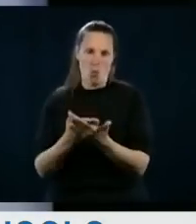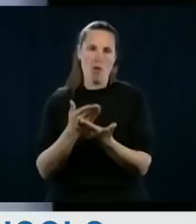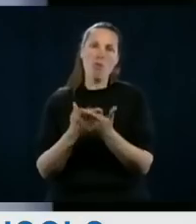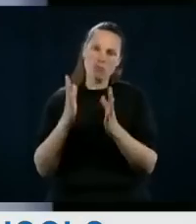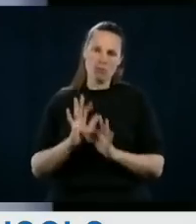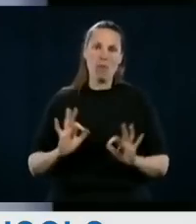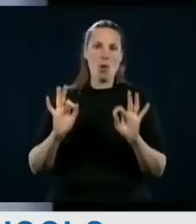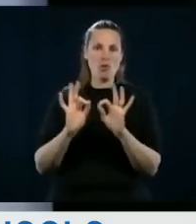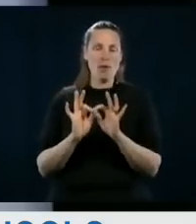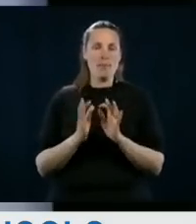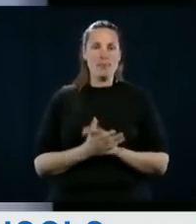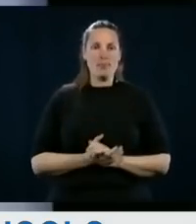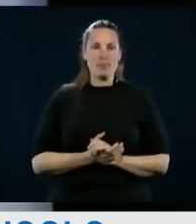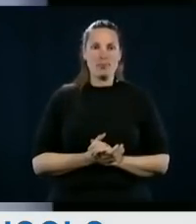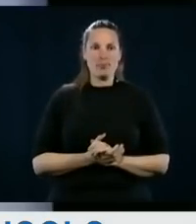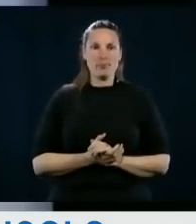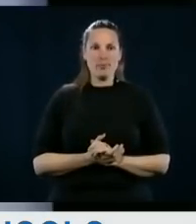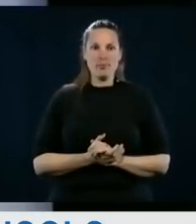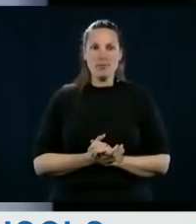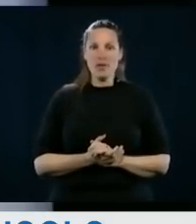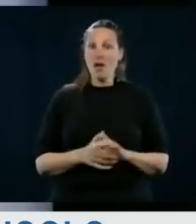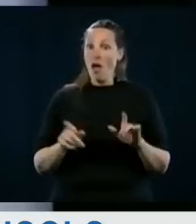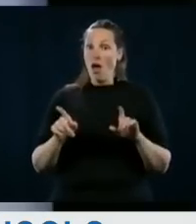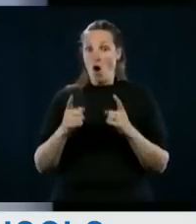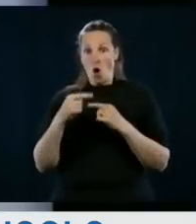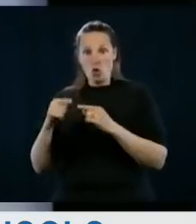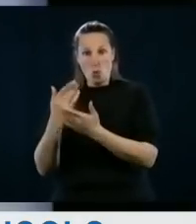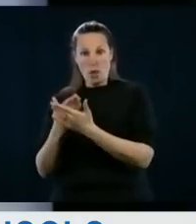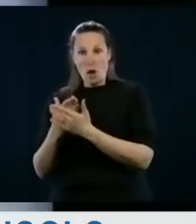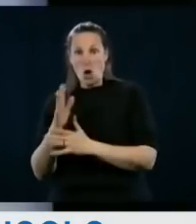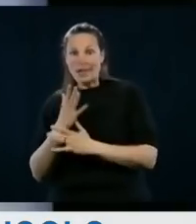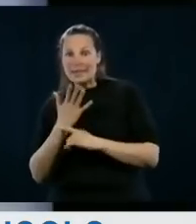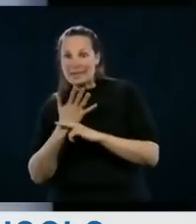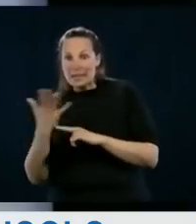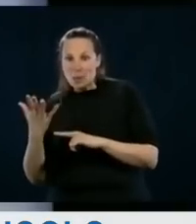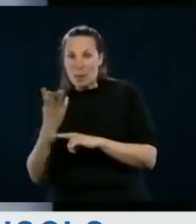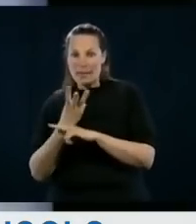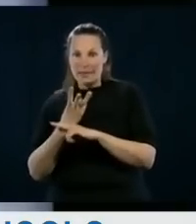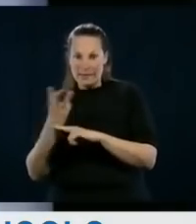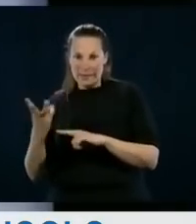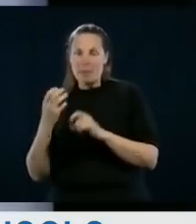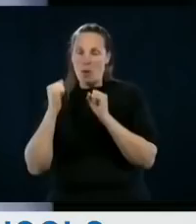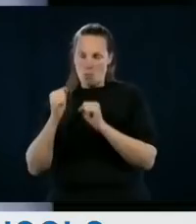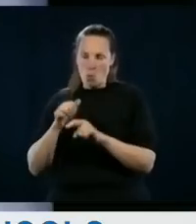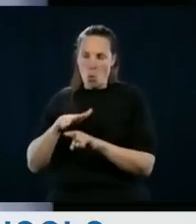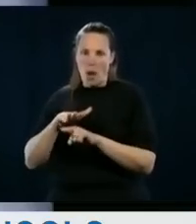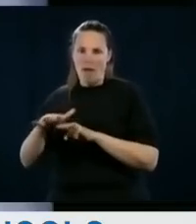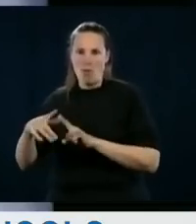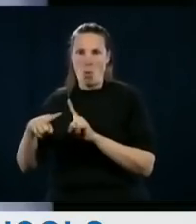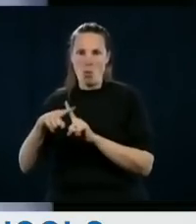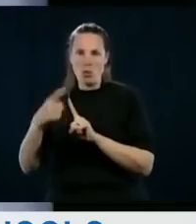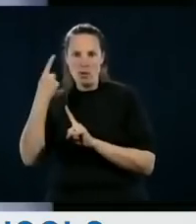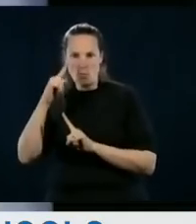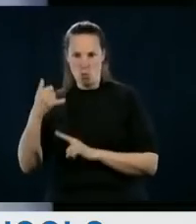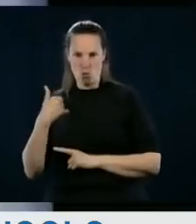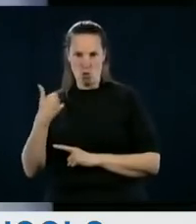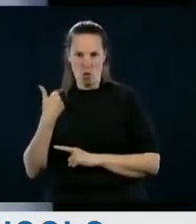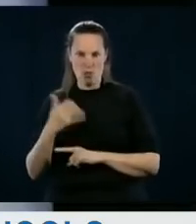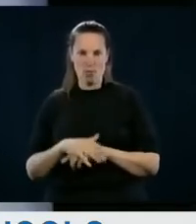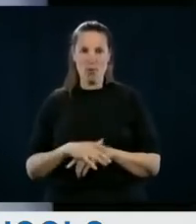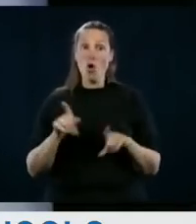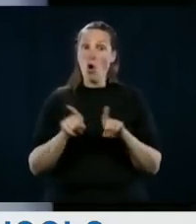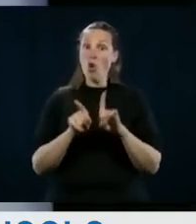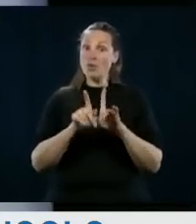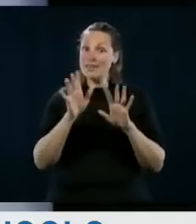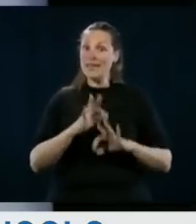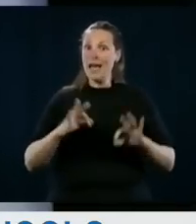to test those young people to go back to class. That return to school for even just five or six weeks can make a big difference in the school